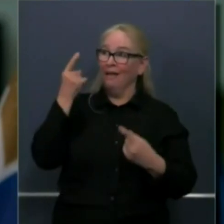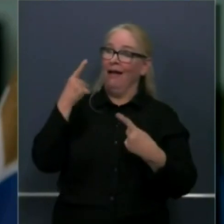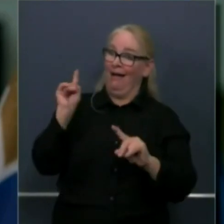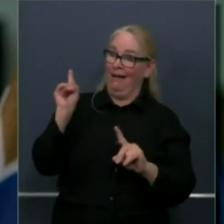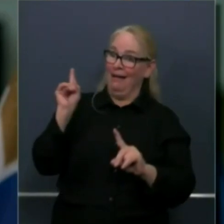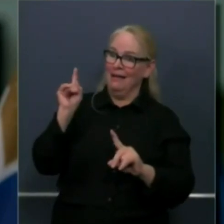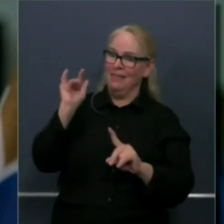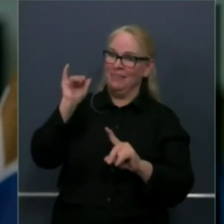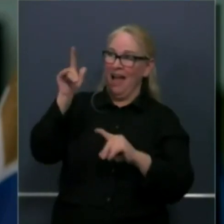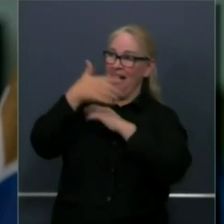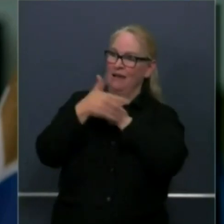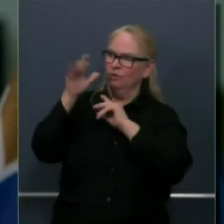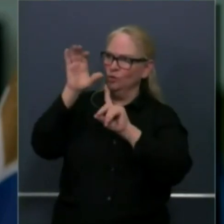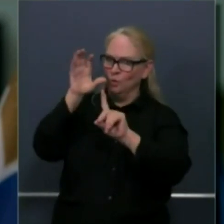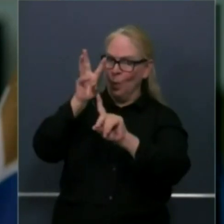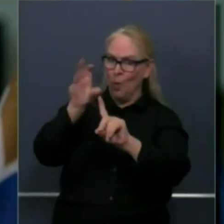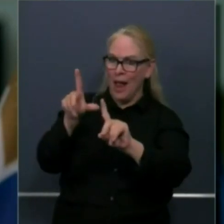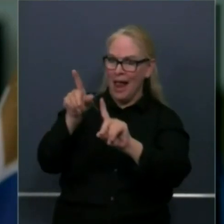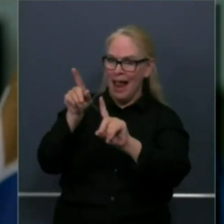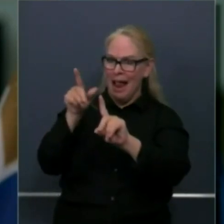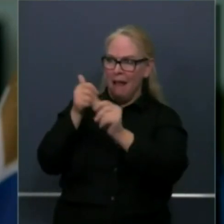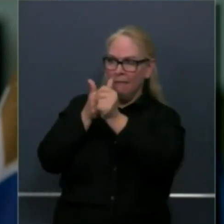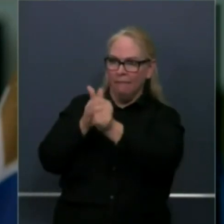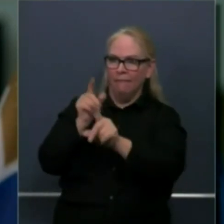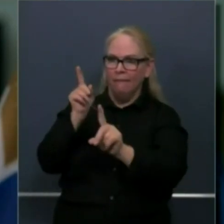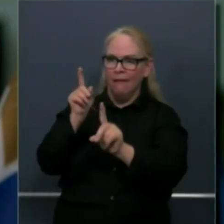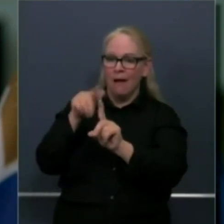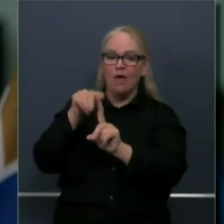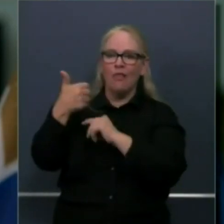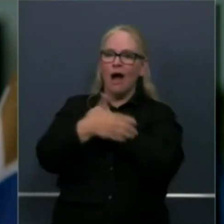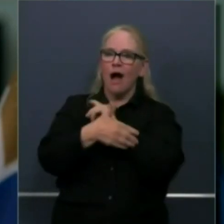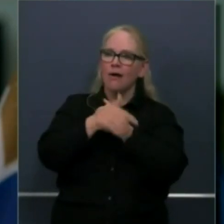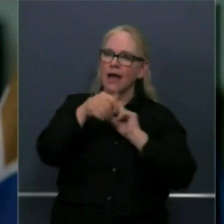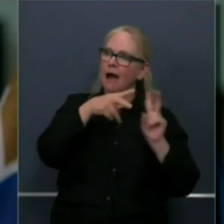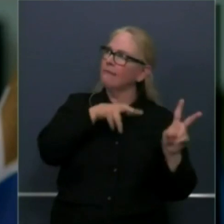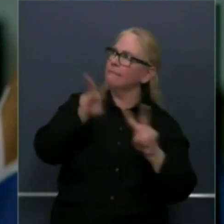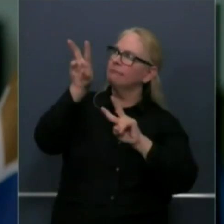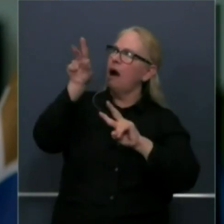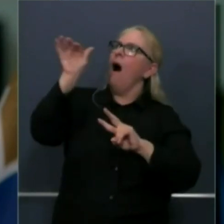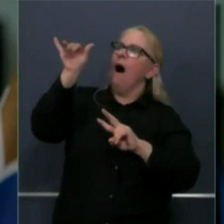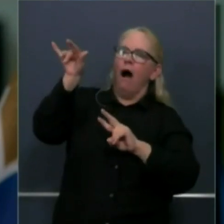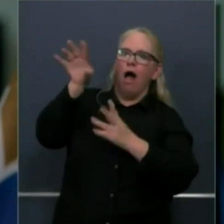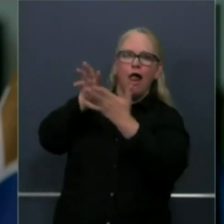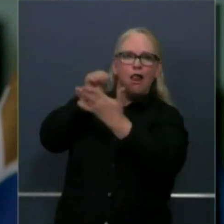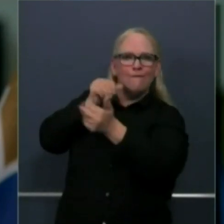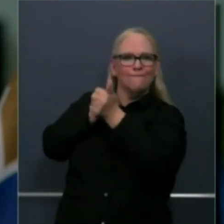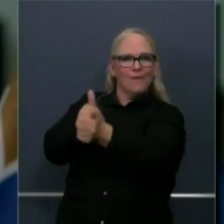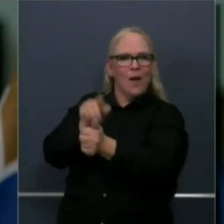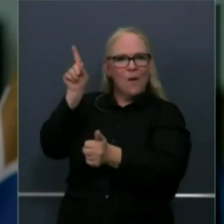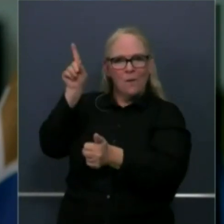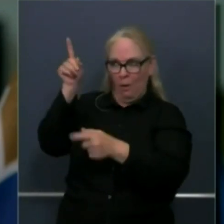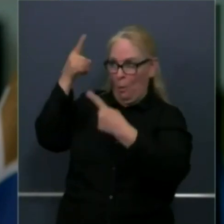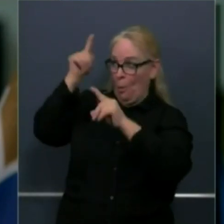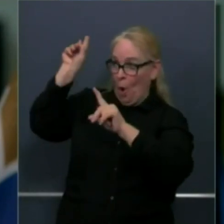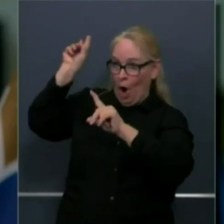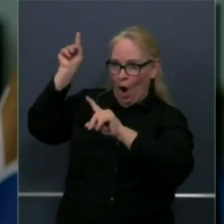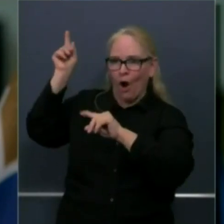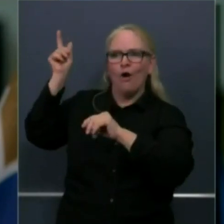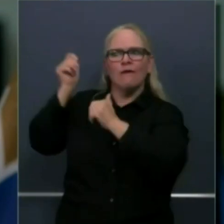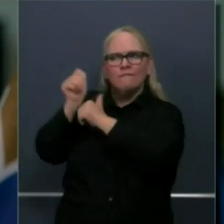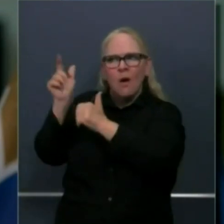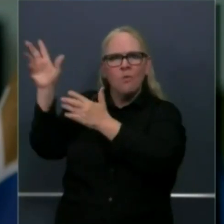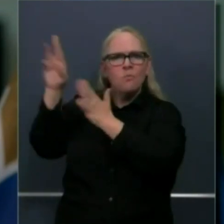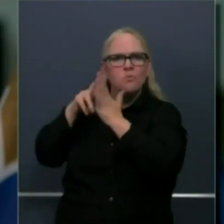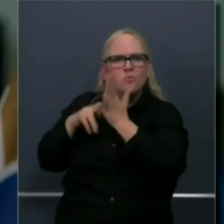counties uh each one of these uh self-certifications uh attestations becomes its own best practice uh